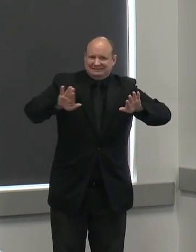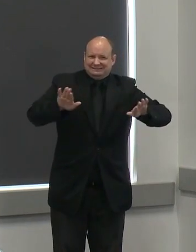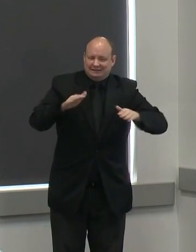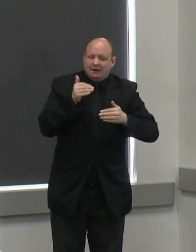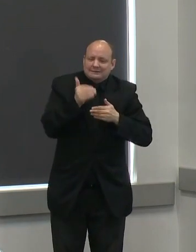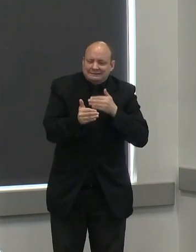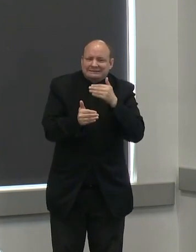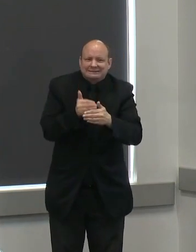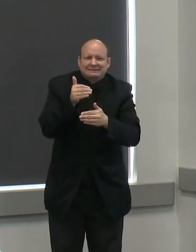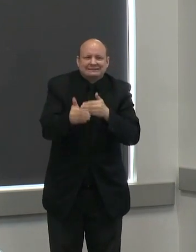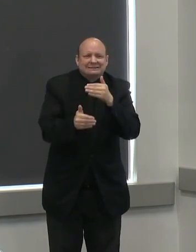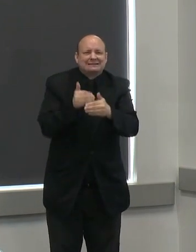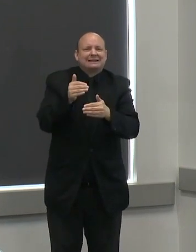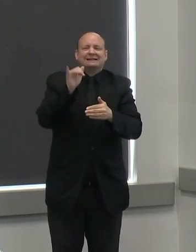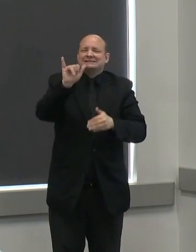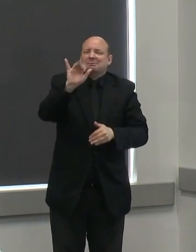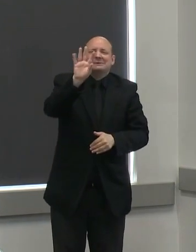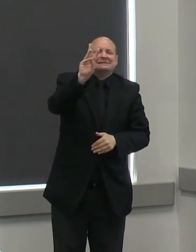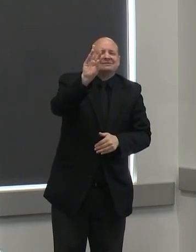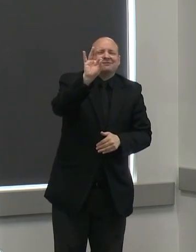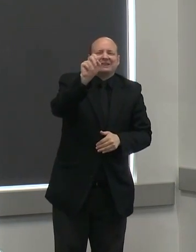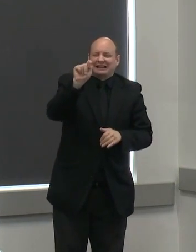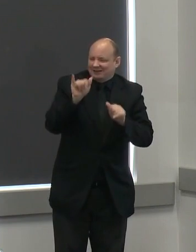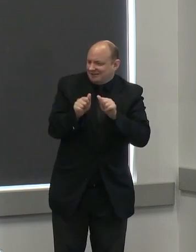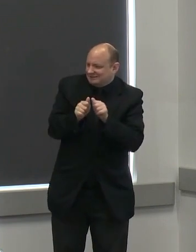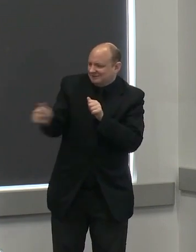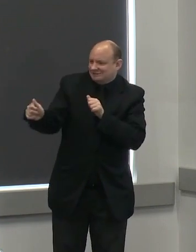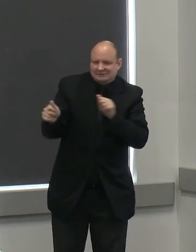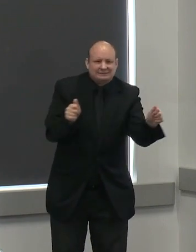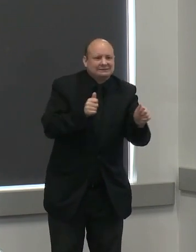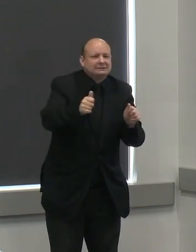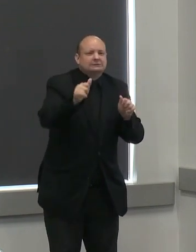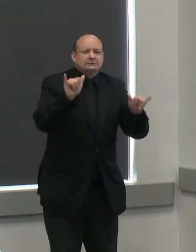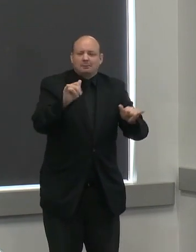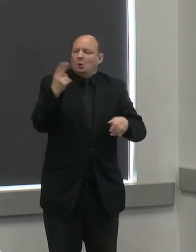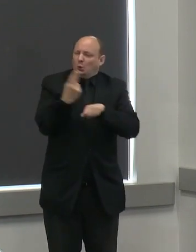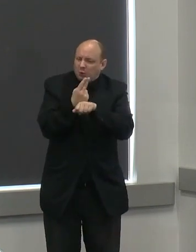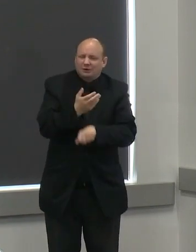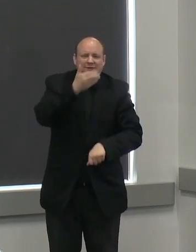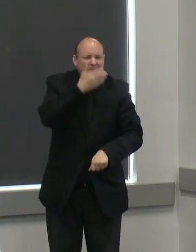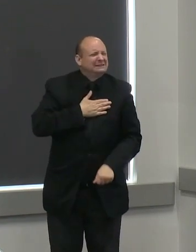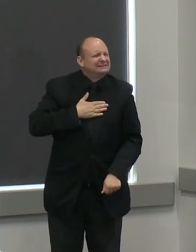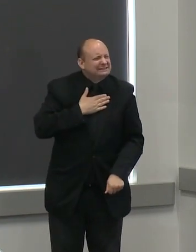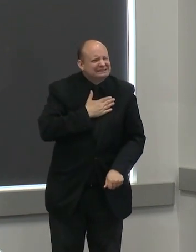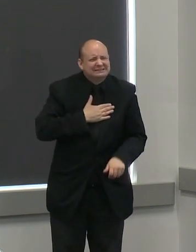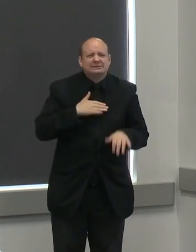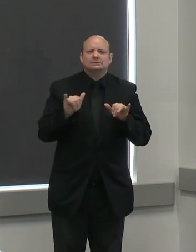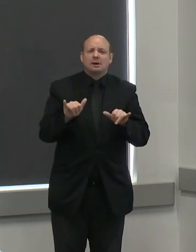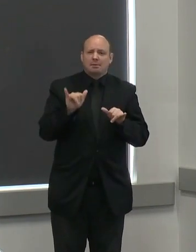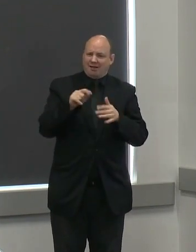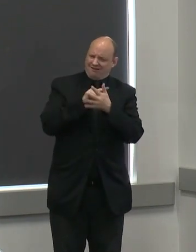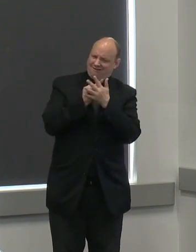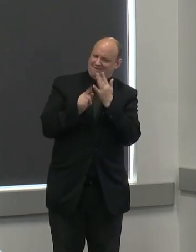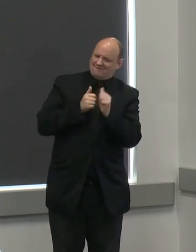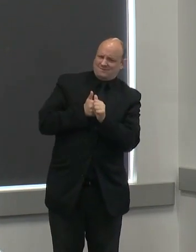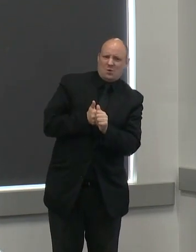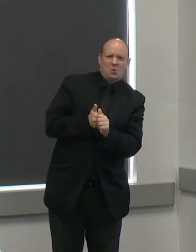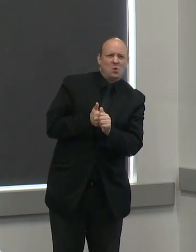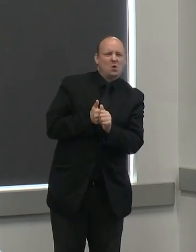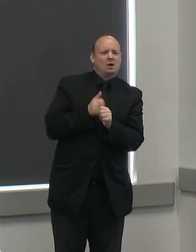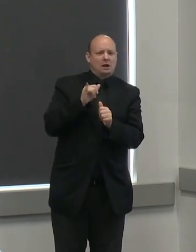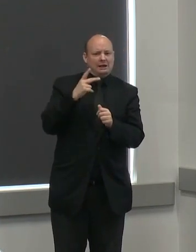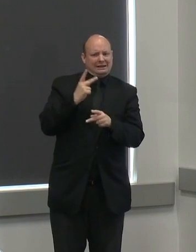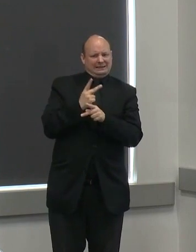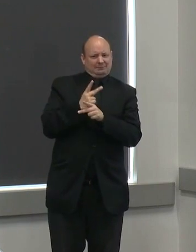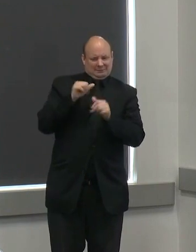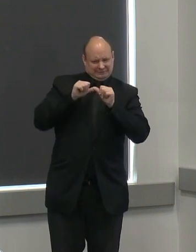settings that we cover our faces when we're in settings when we can't do that those tools are really going to help us um slow down the spread